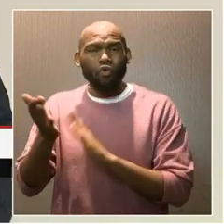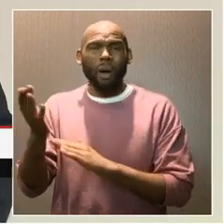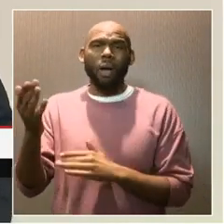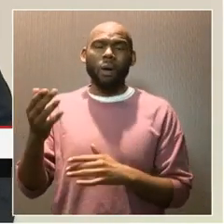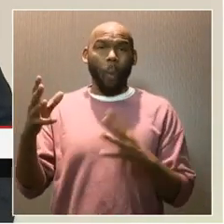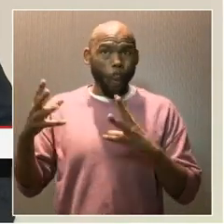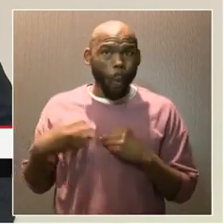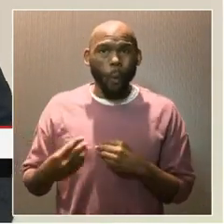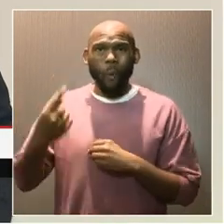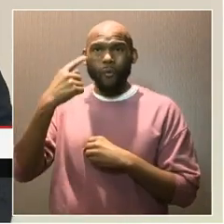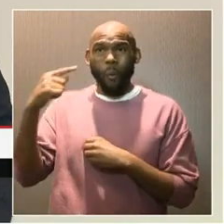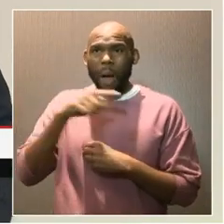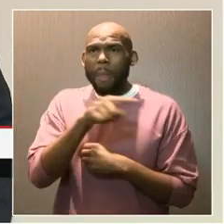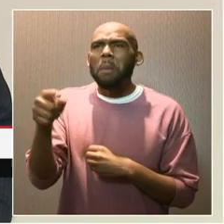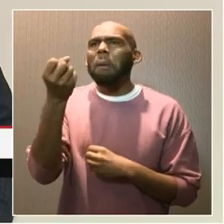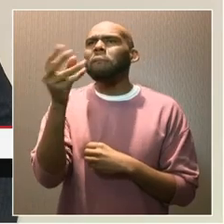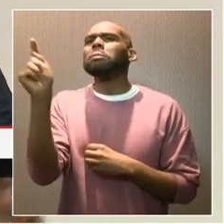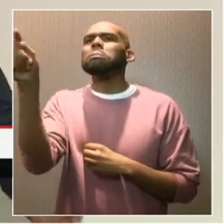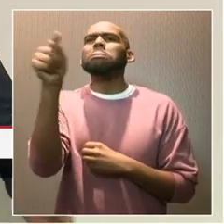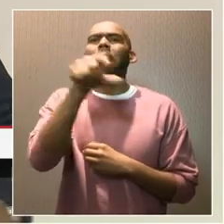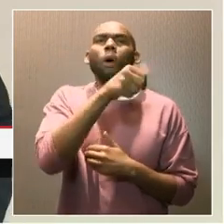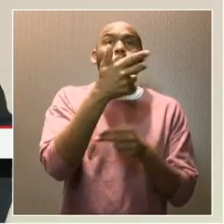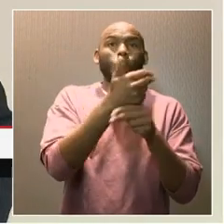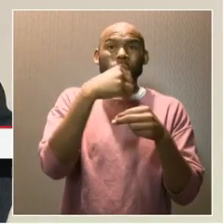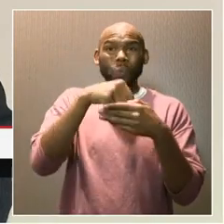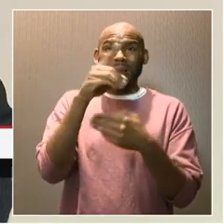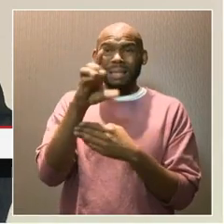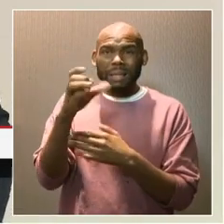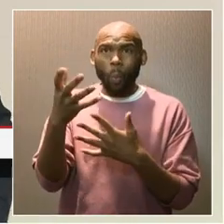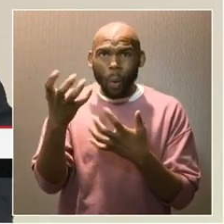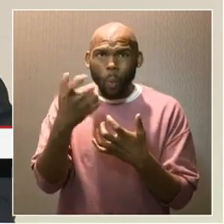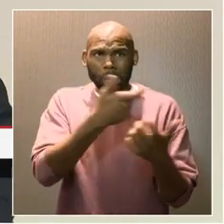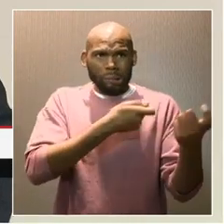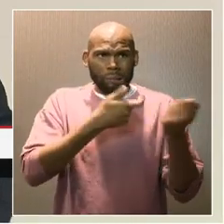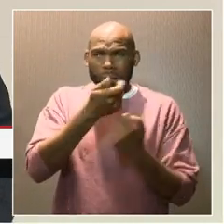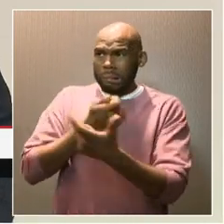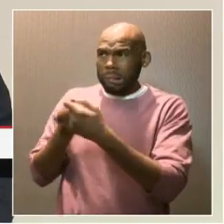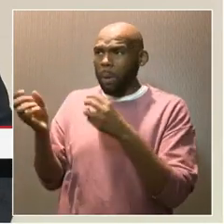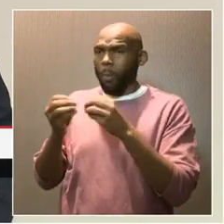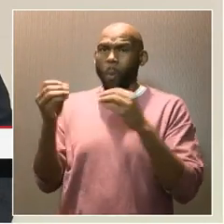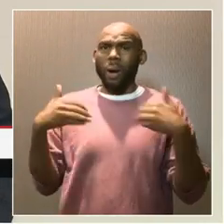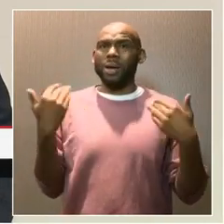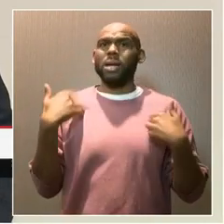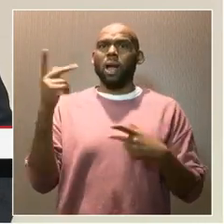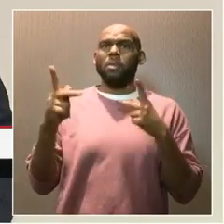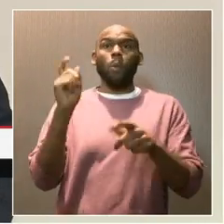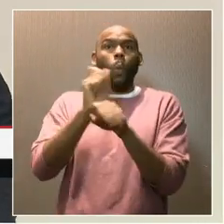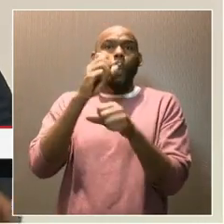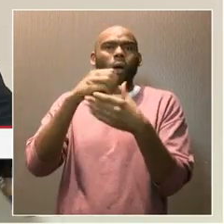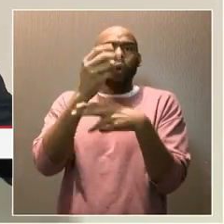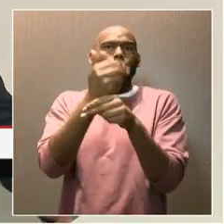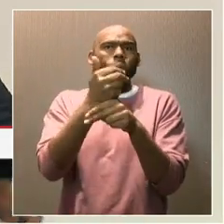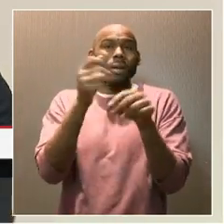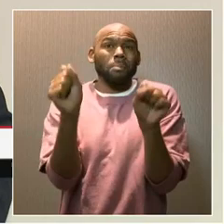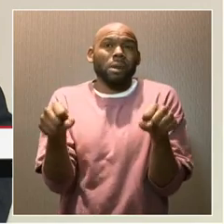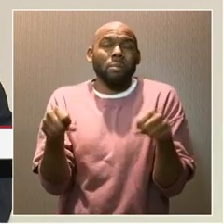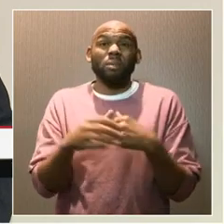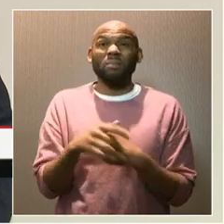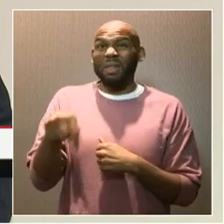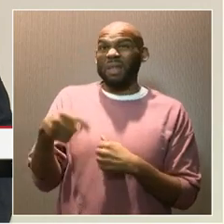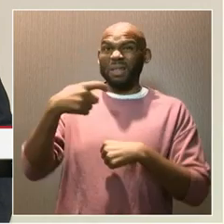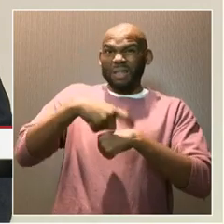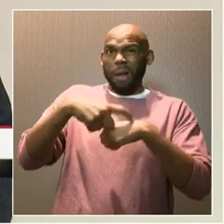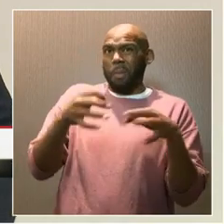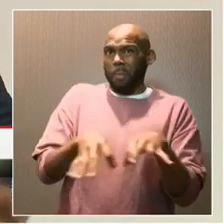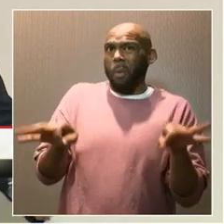We operate a few other hotels in the city. We're looking forward to getting as many young people in our hotels as possible. This is an important time for